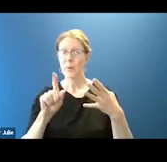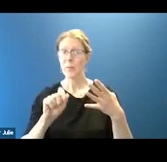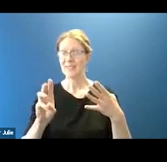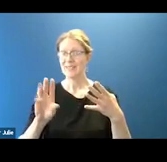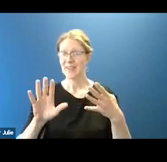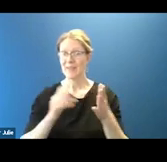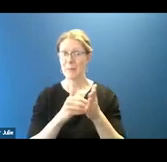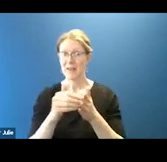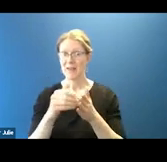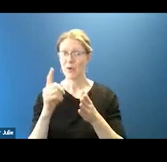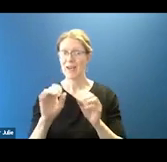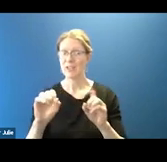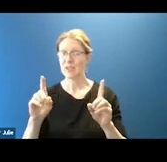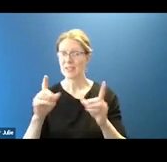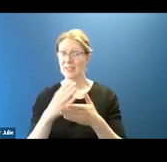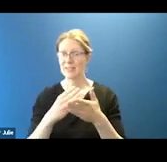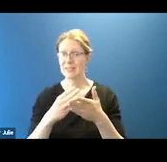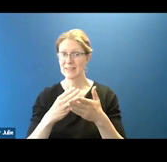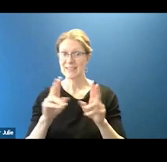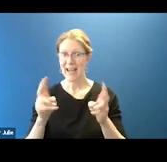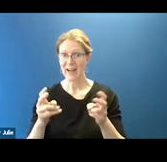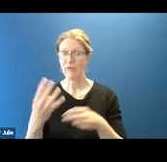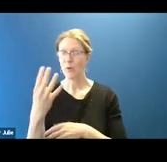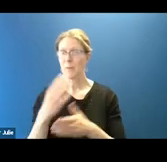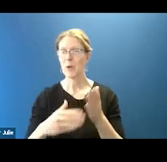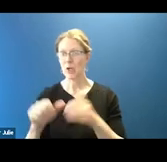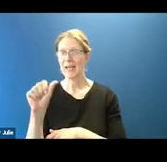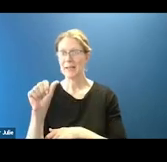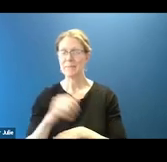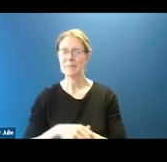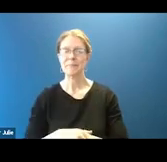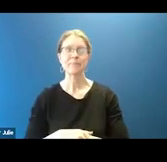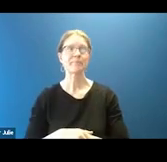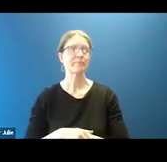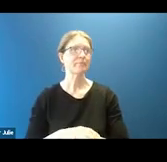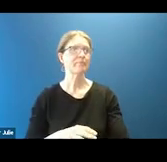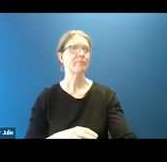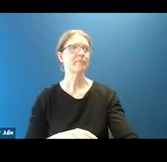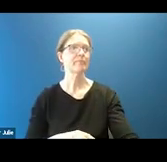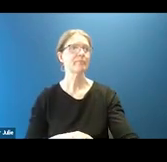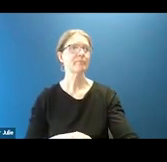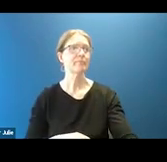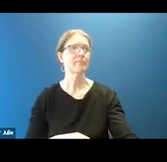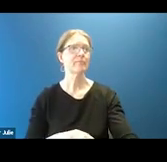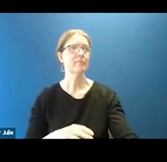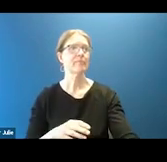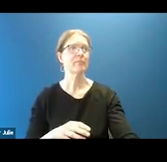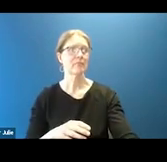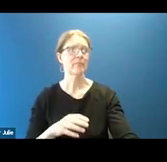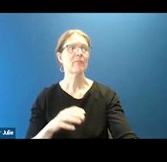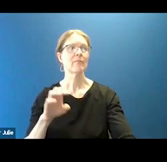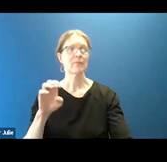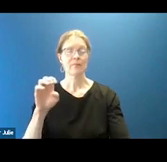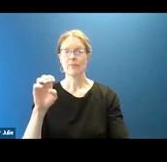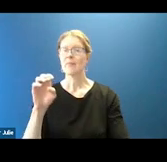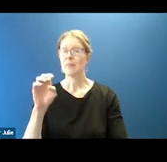The Assistance for Arts Education program is a grant program that promotes arts education for students, and this includes students from low